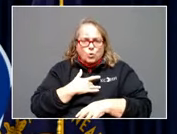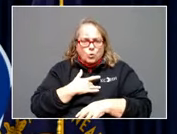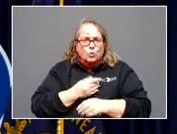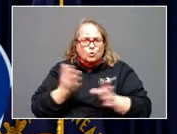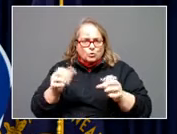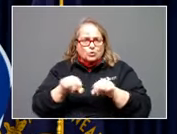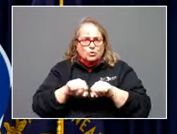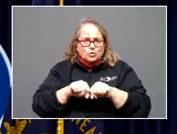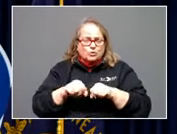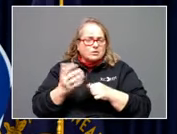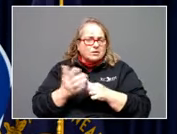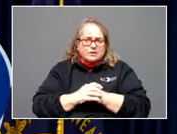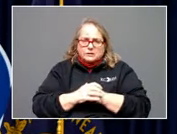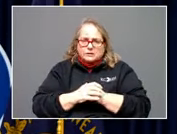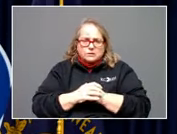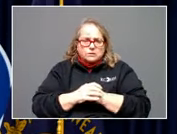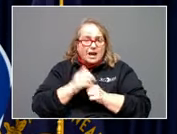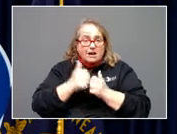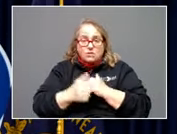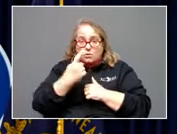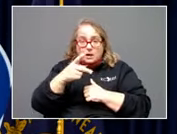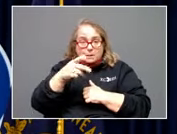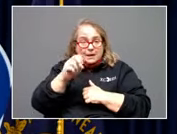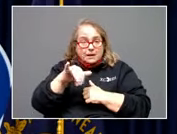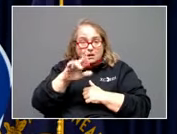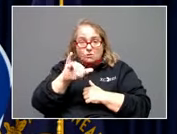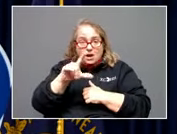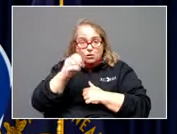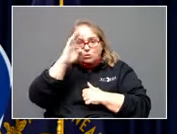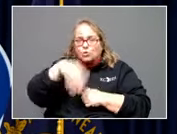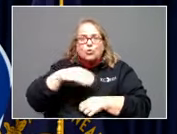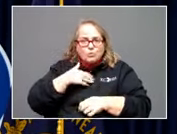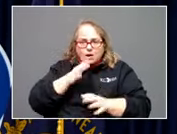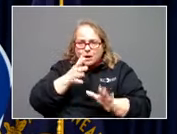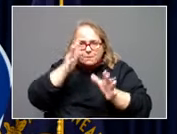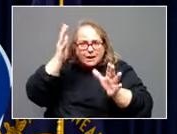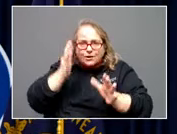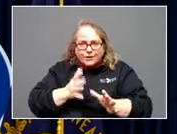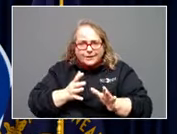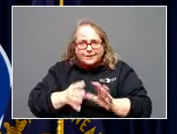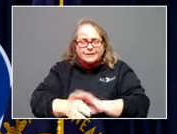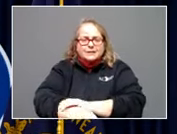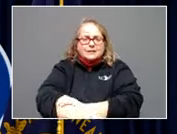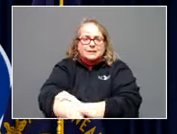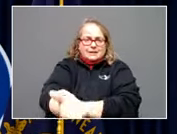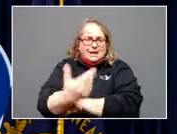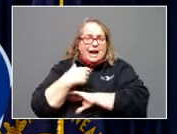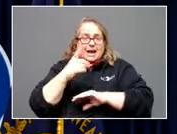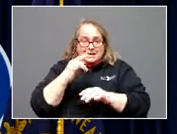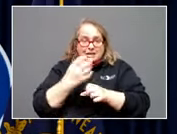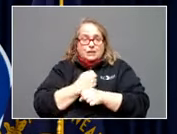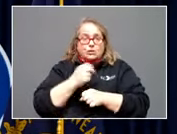I mean, everybody at Penny Rowland knew my grandparents, and I did get news that my granddad's church